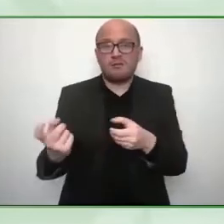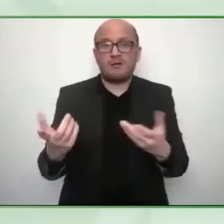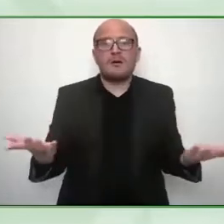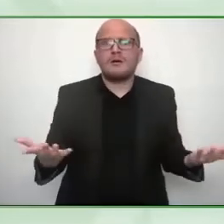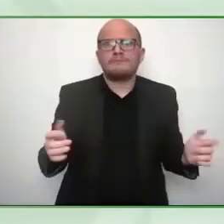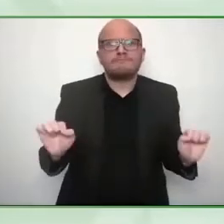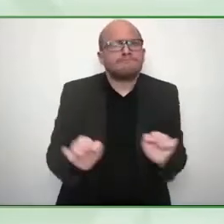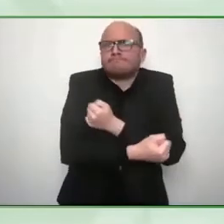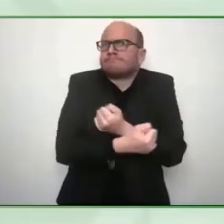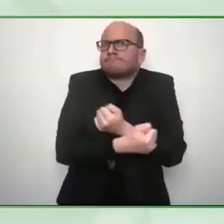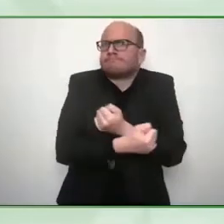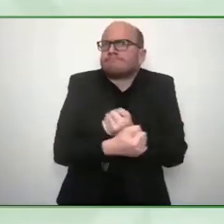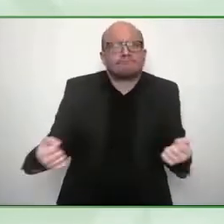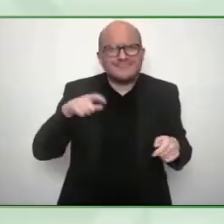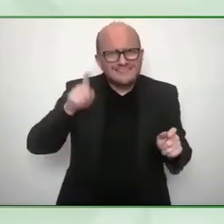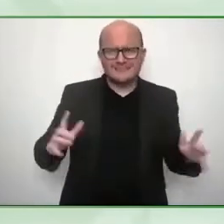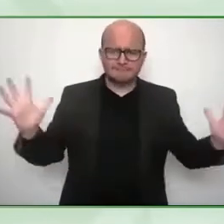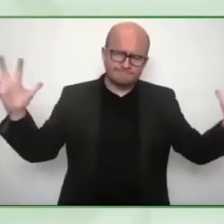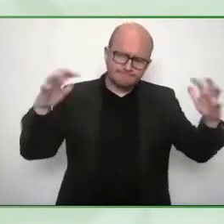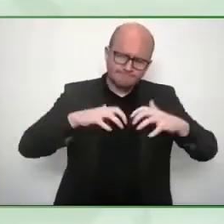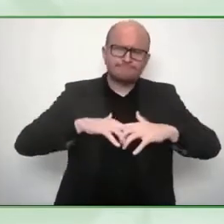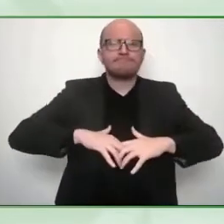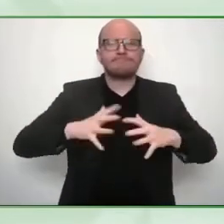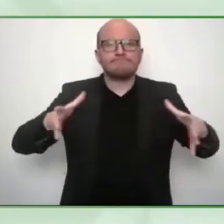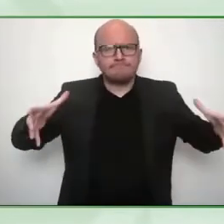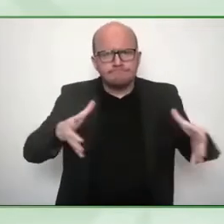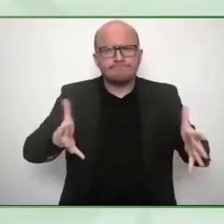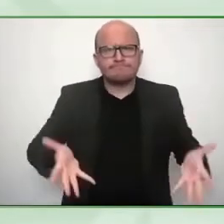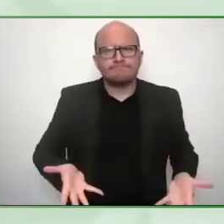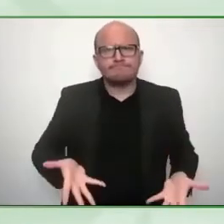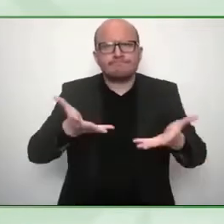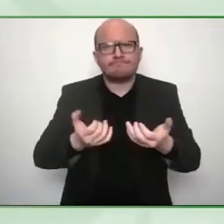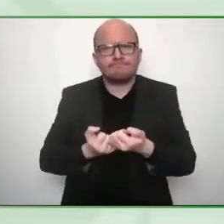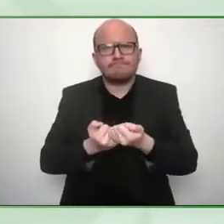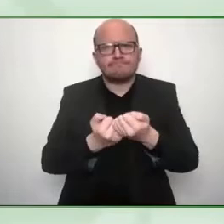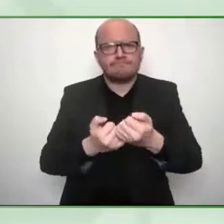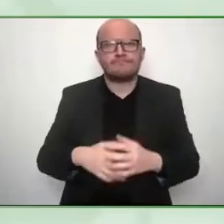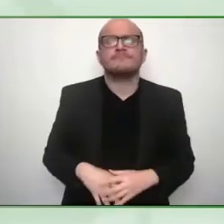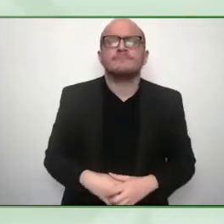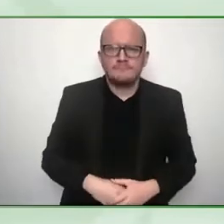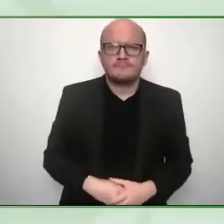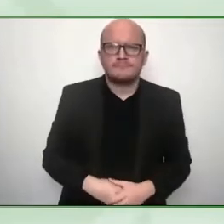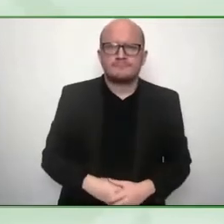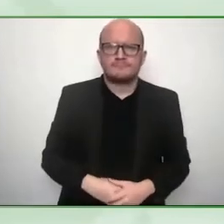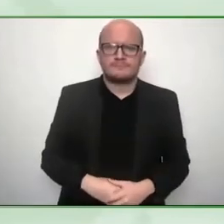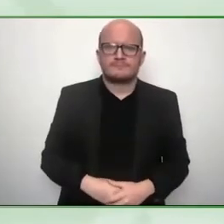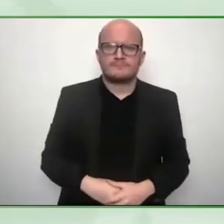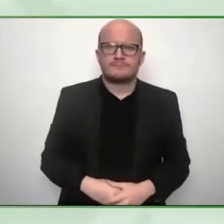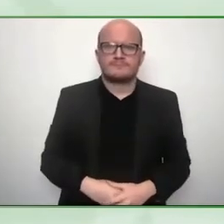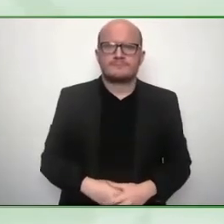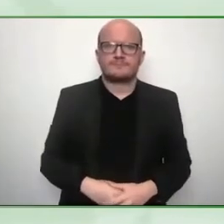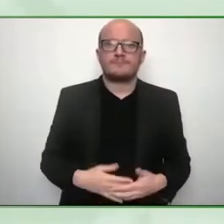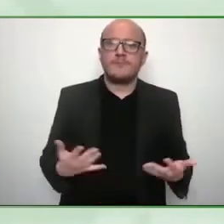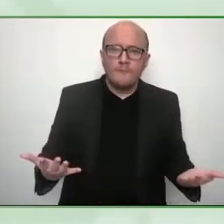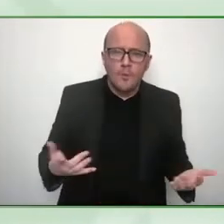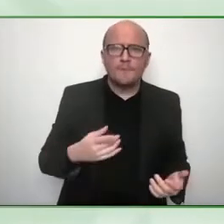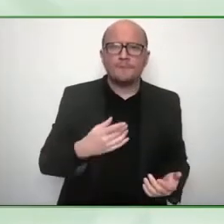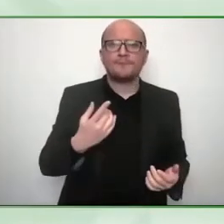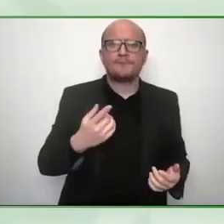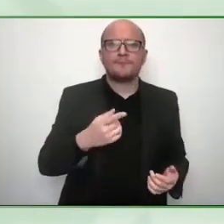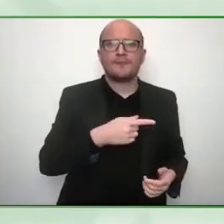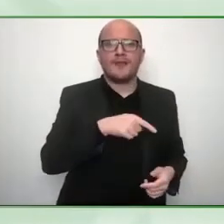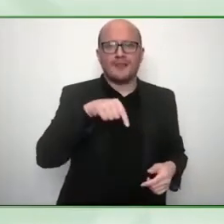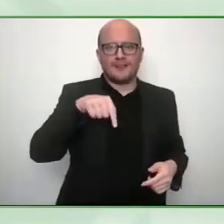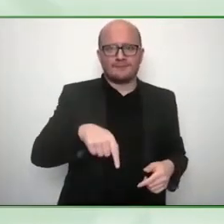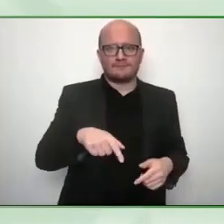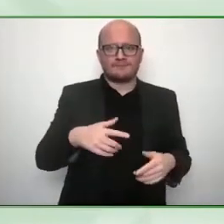we would use here as long as everybody benefits you know this is for some of the traditional manufacturers this is net new ground you're breaking